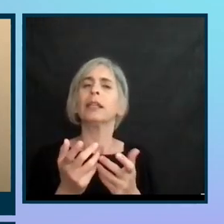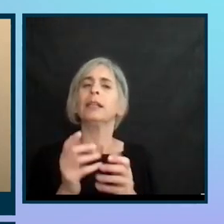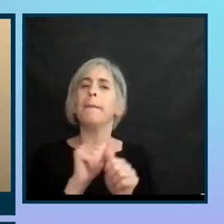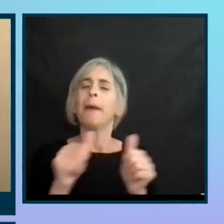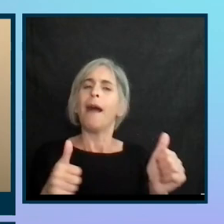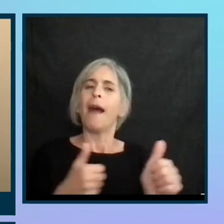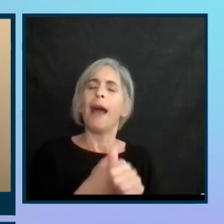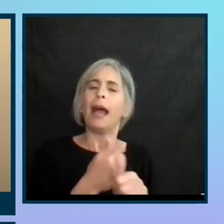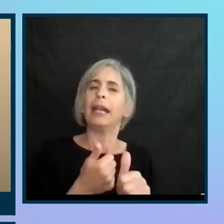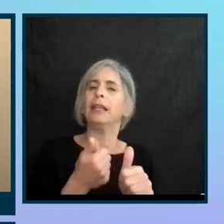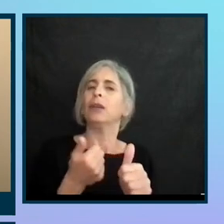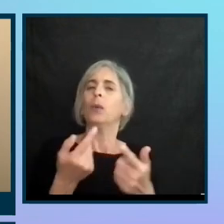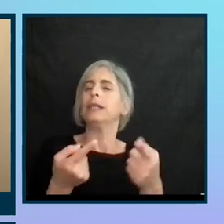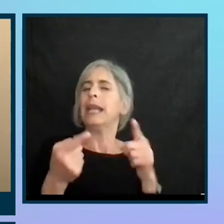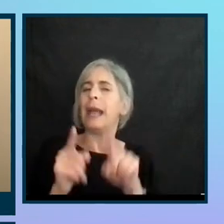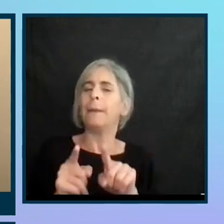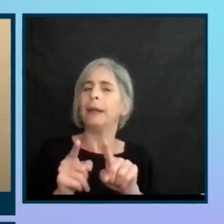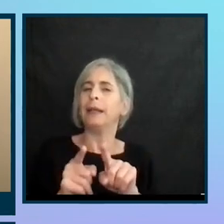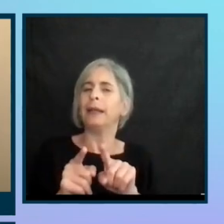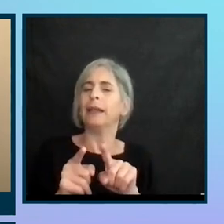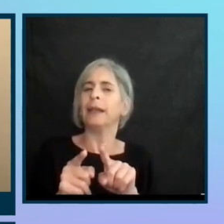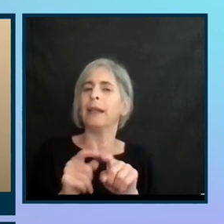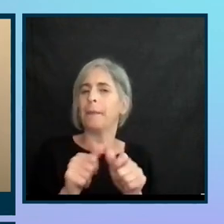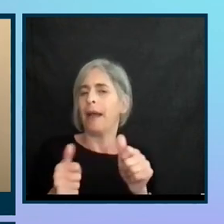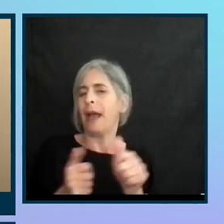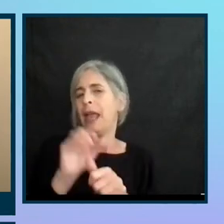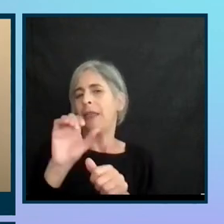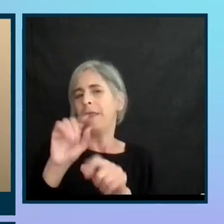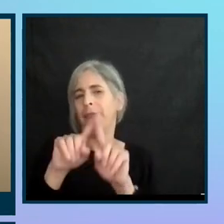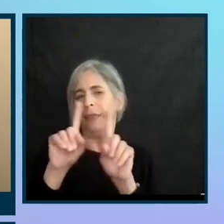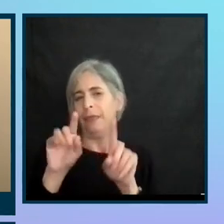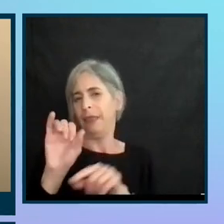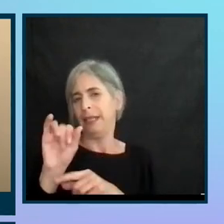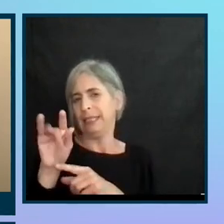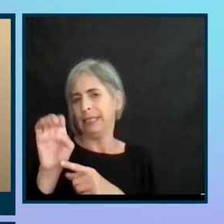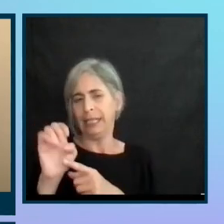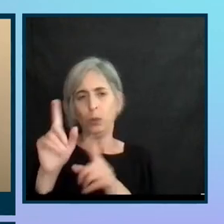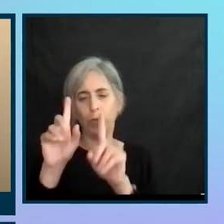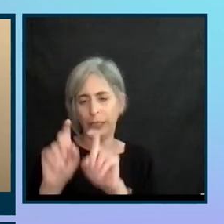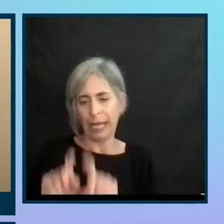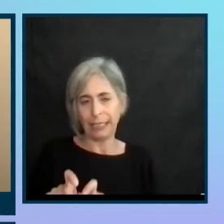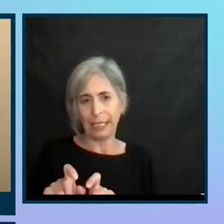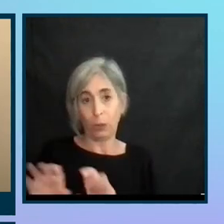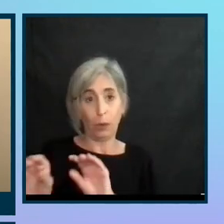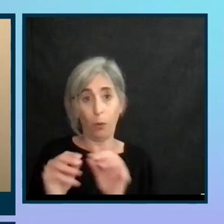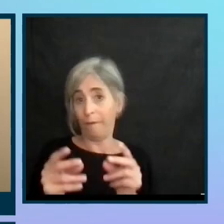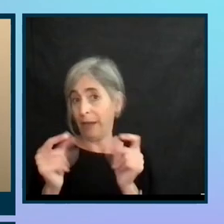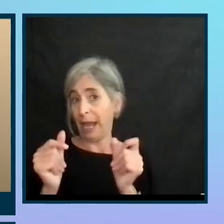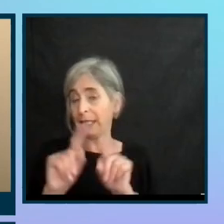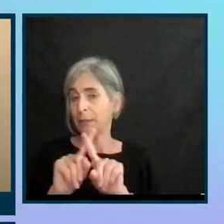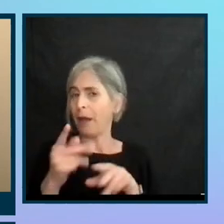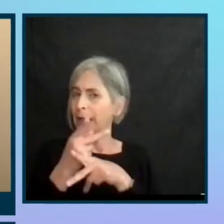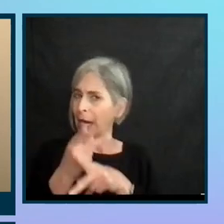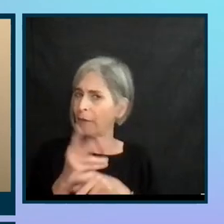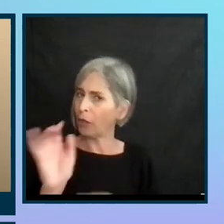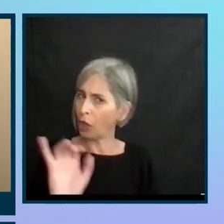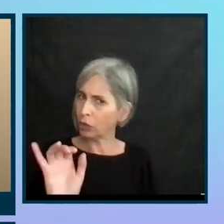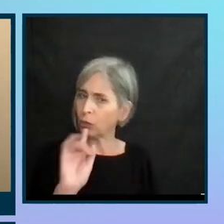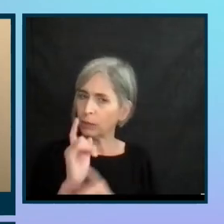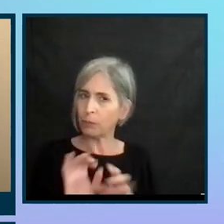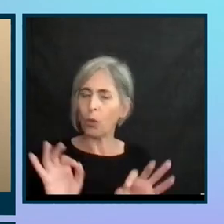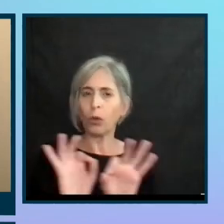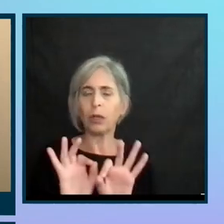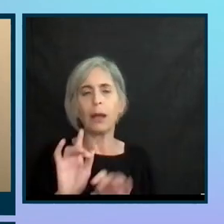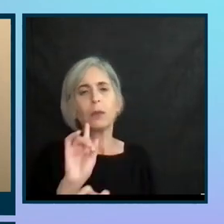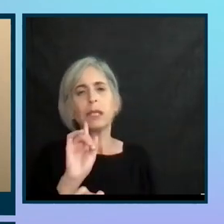some things. So we just got to make sure we're, you know, we're really strongly testing this stuff because we want to move fast, but we want to be careful with some of the stuff. So I'd